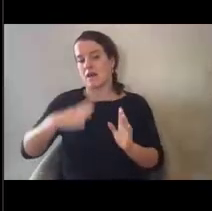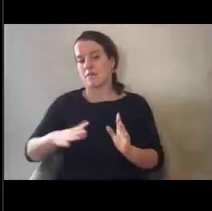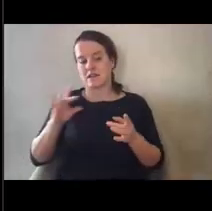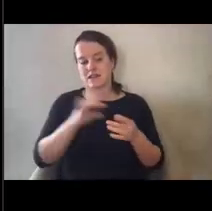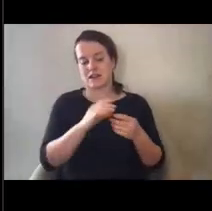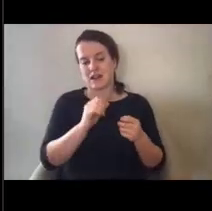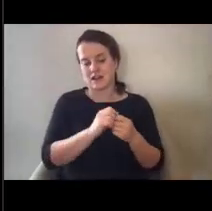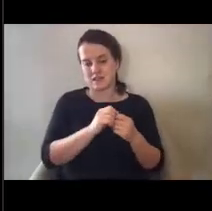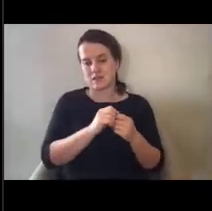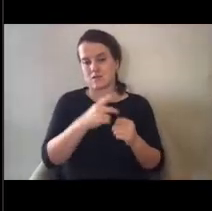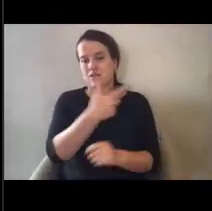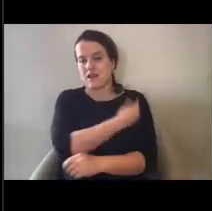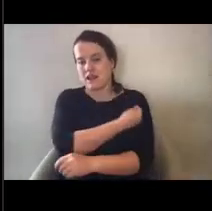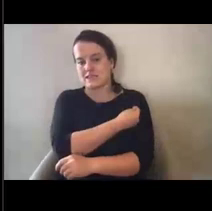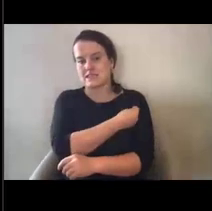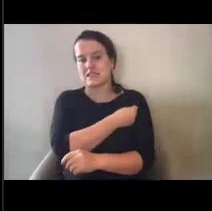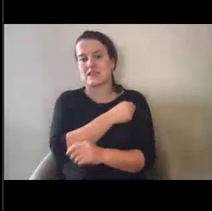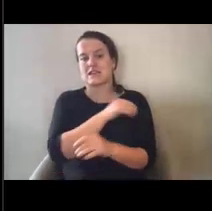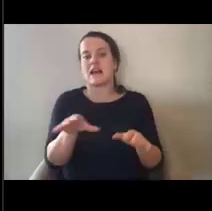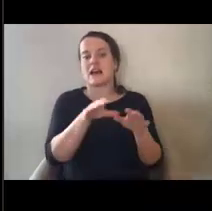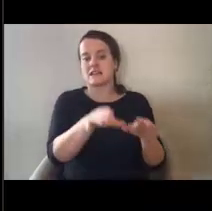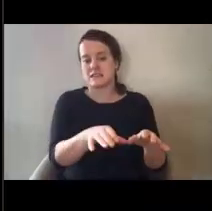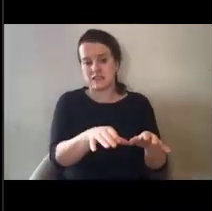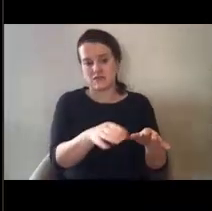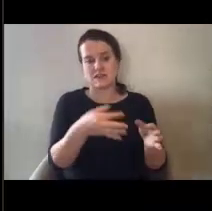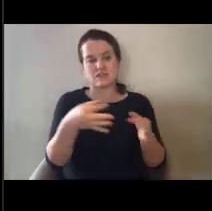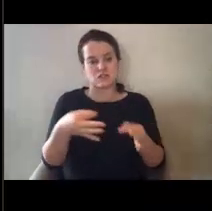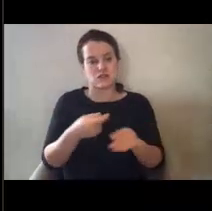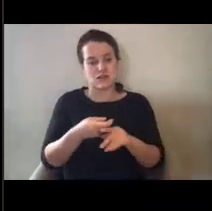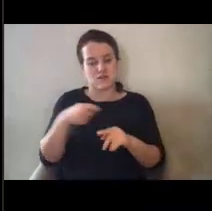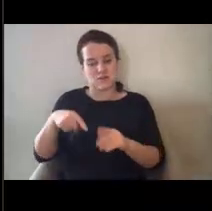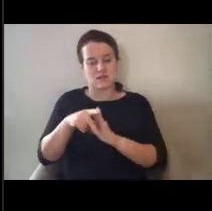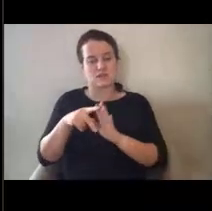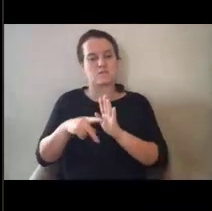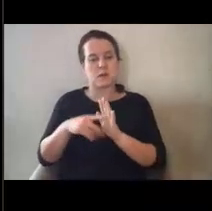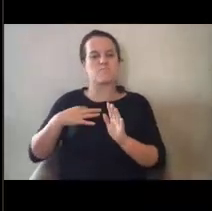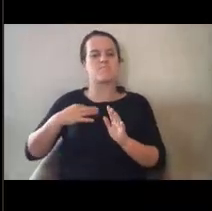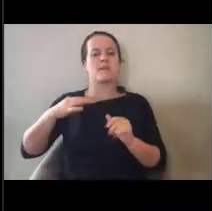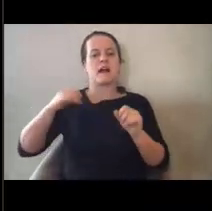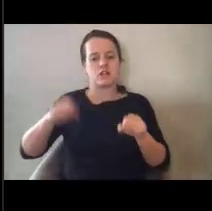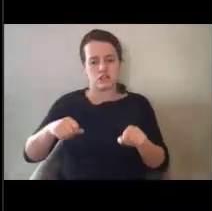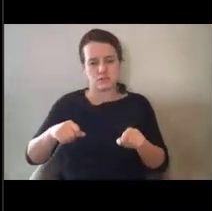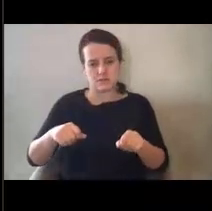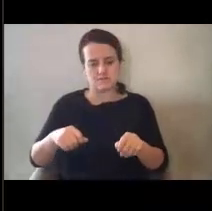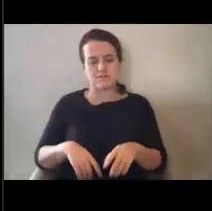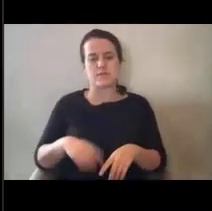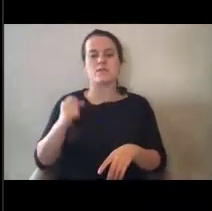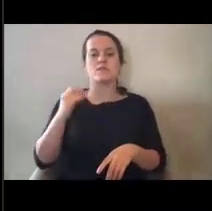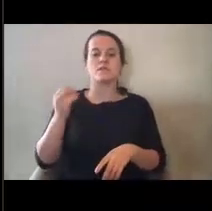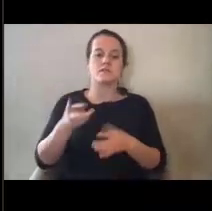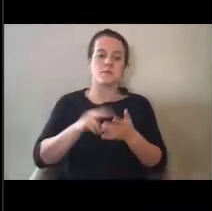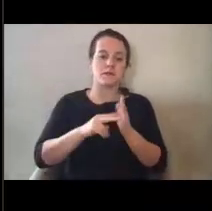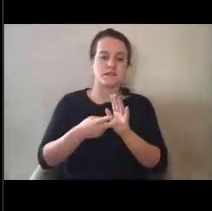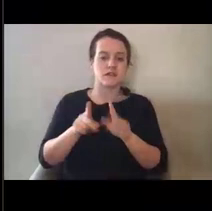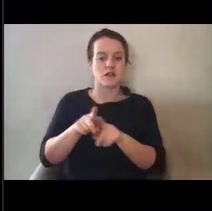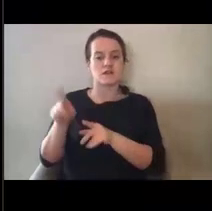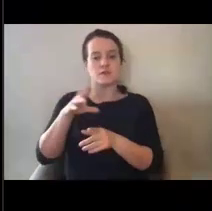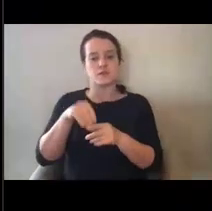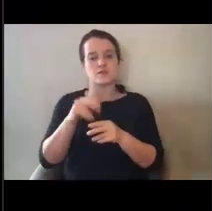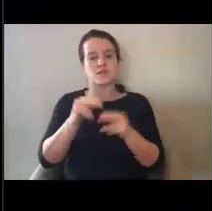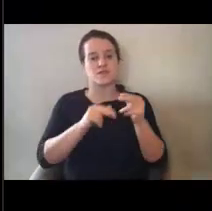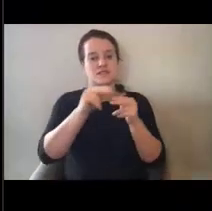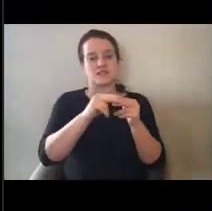vaccine activities, um, as described in this policy would be eligible. Um, so that includes also the facility support